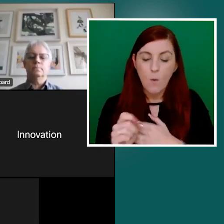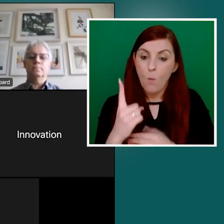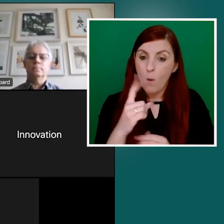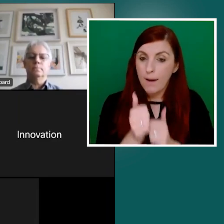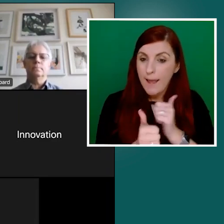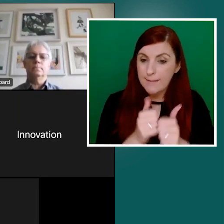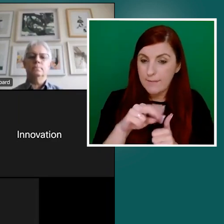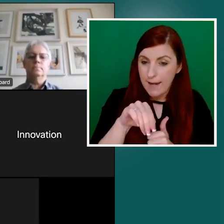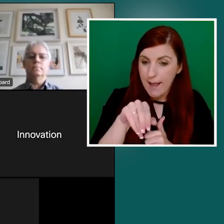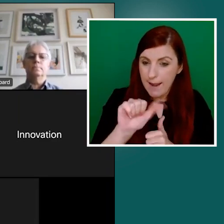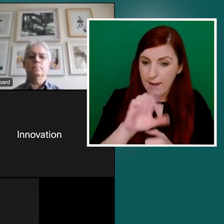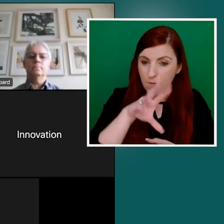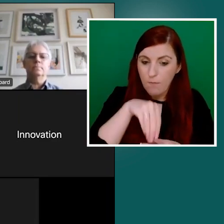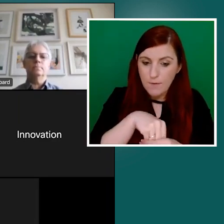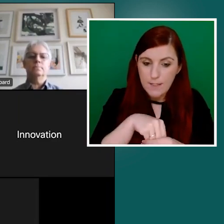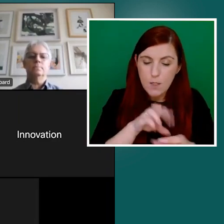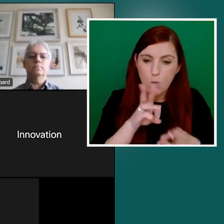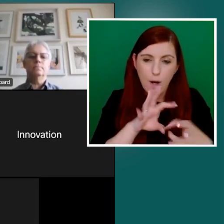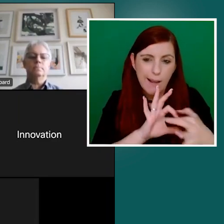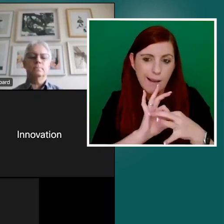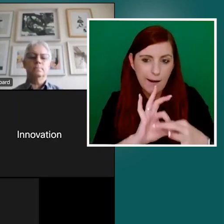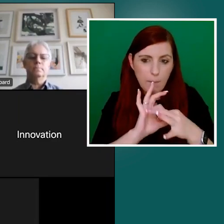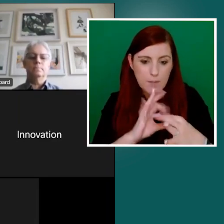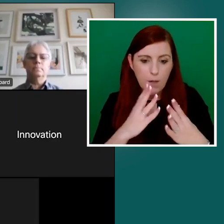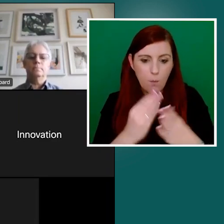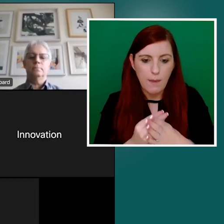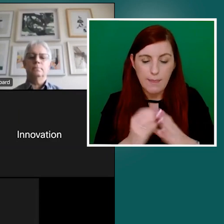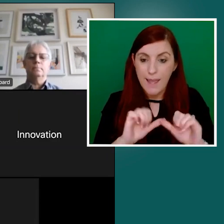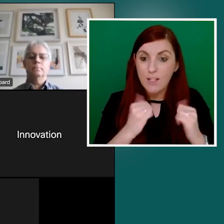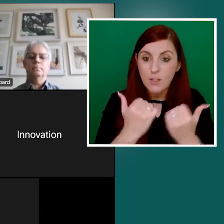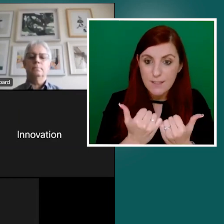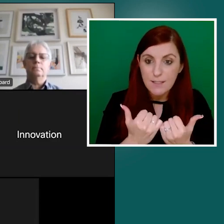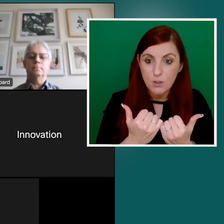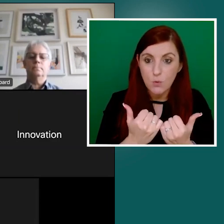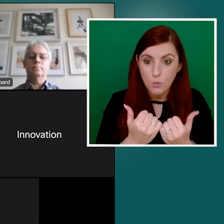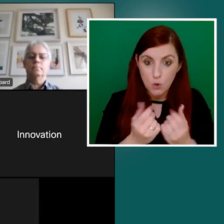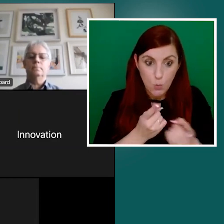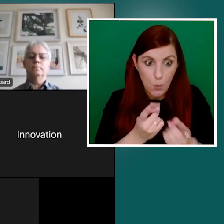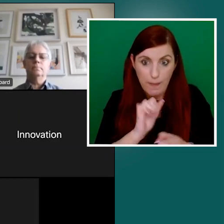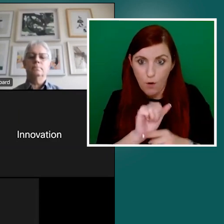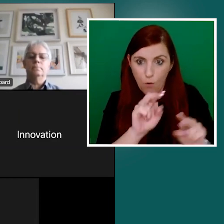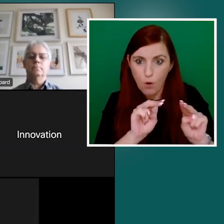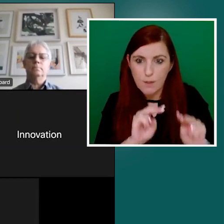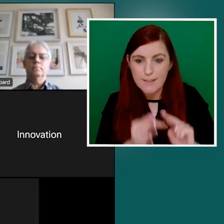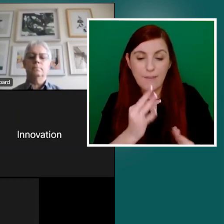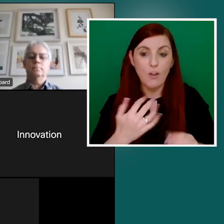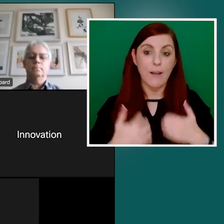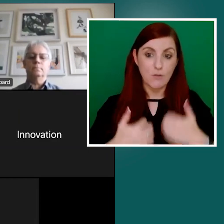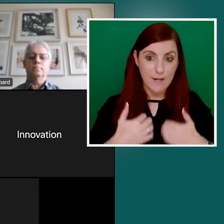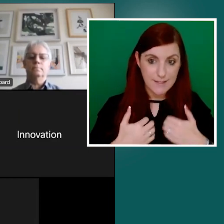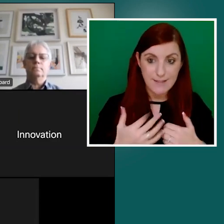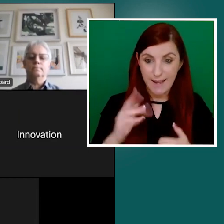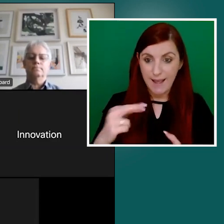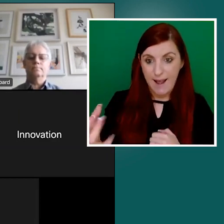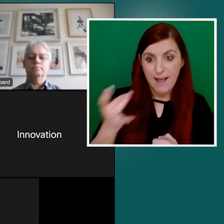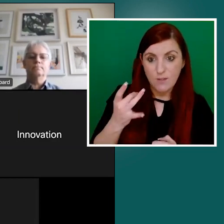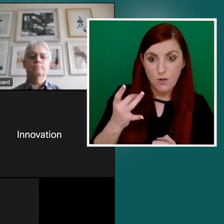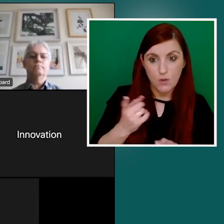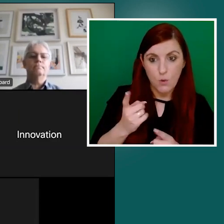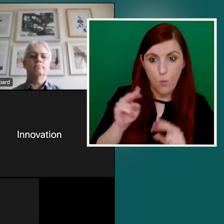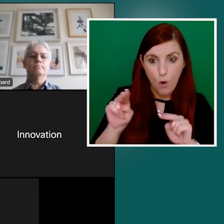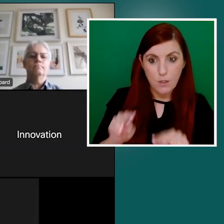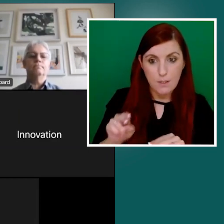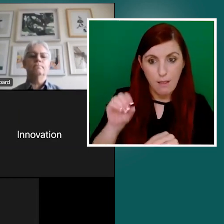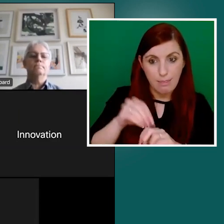collaboratively with agencies to conduct audits, you know, if they're interested. And it really is, you know, not to kind of come in